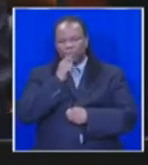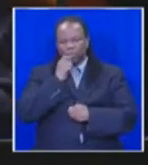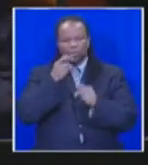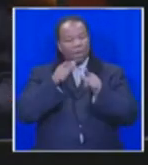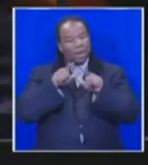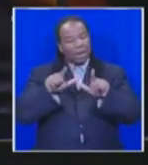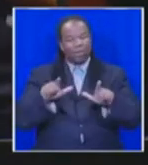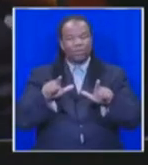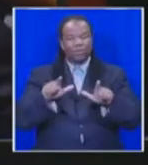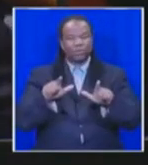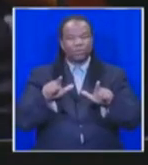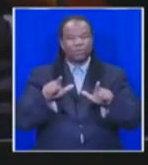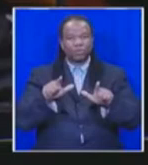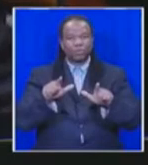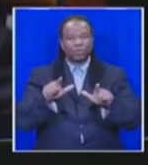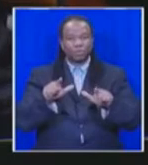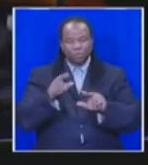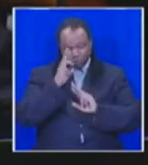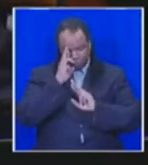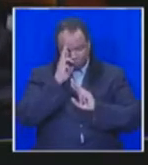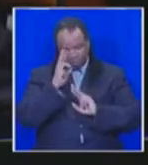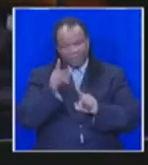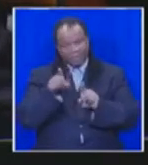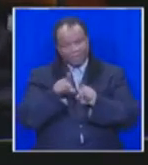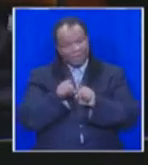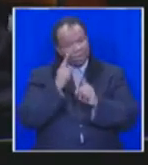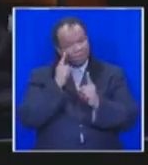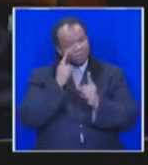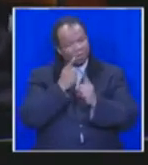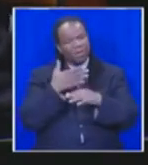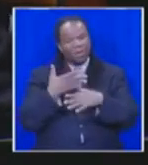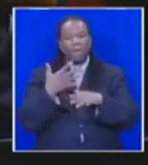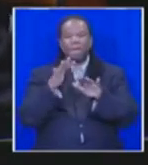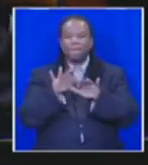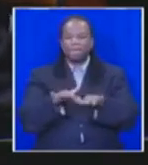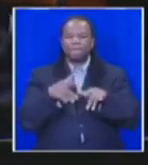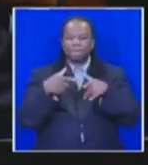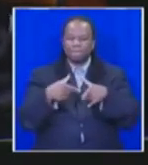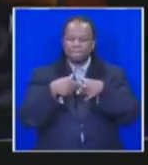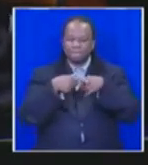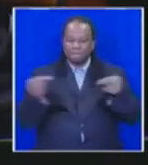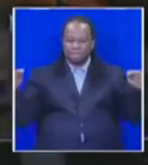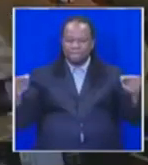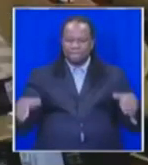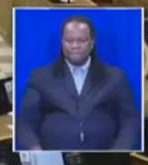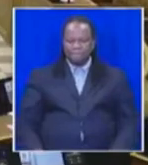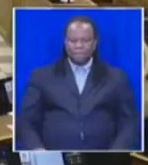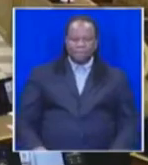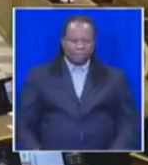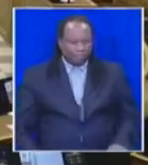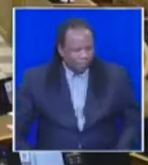to respect that objective. That concludes the debate and the business for the day the House is adjourned.